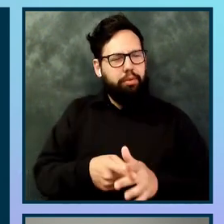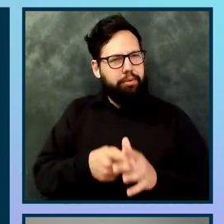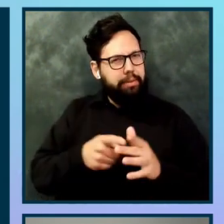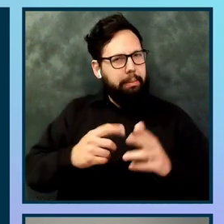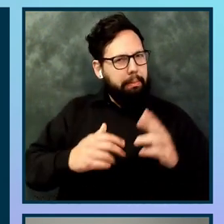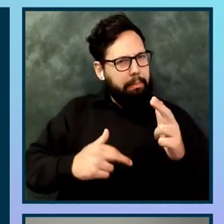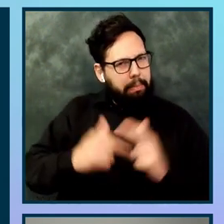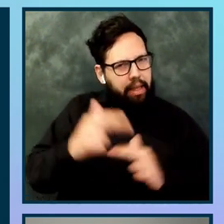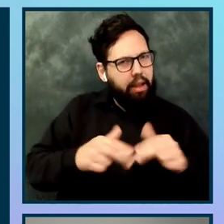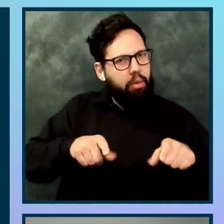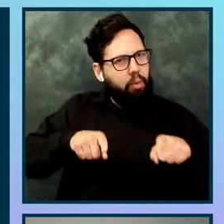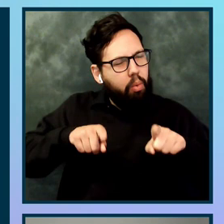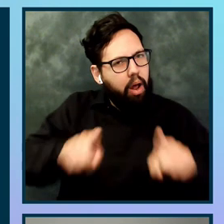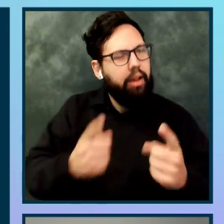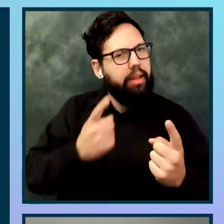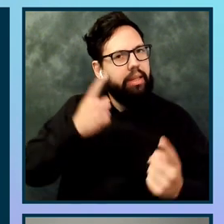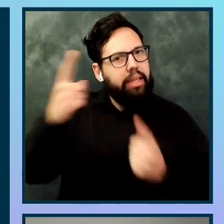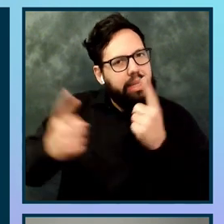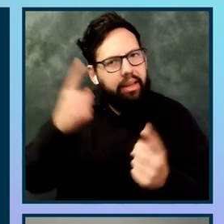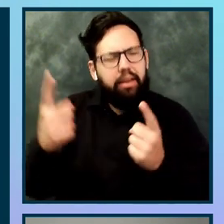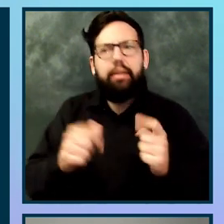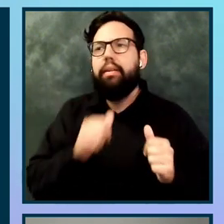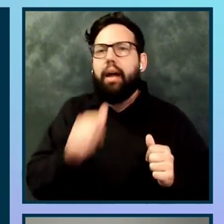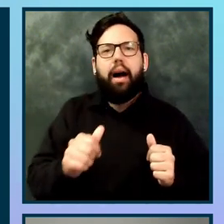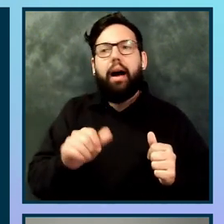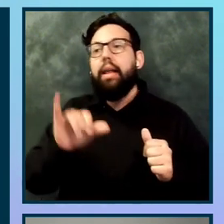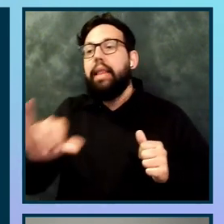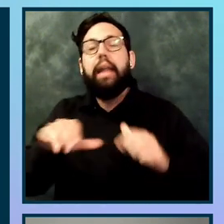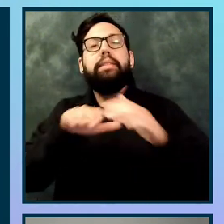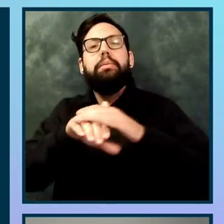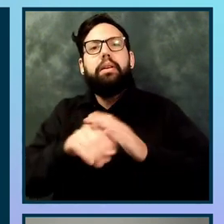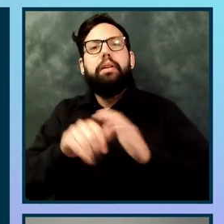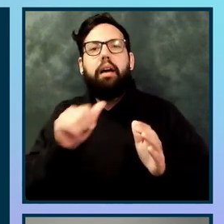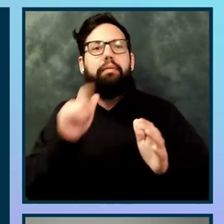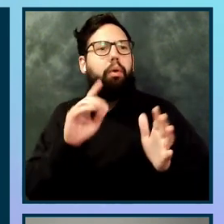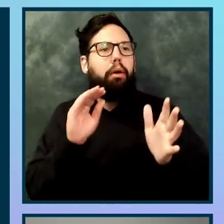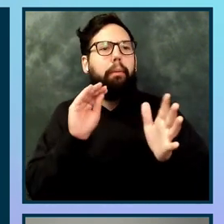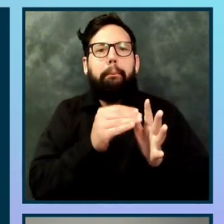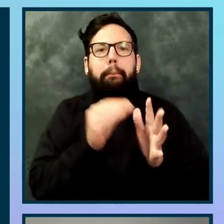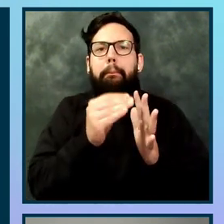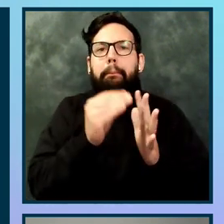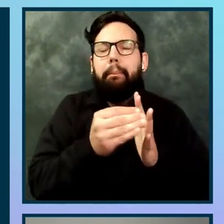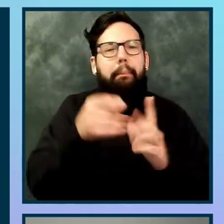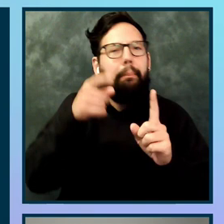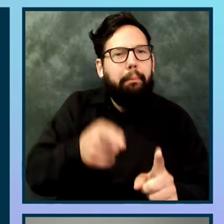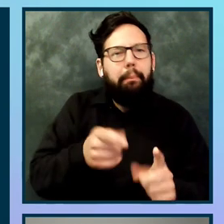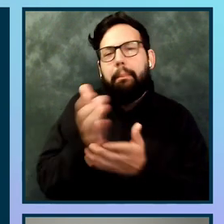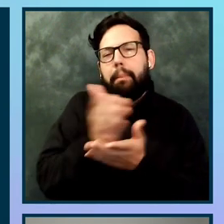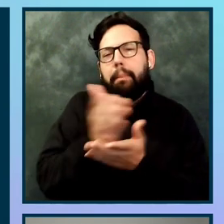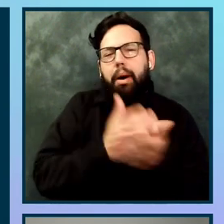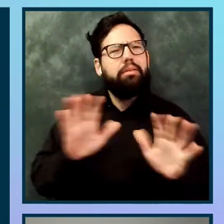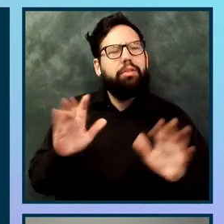it's not in the development process, it's not a post process. We need to have this mindset from the very ideation phase.